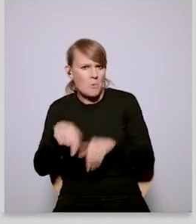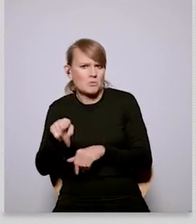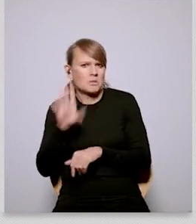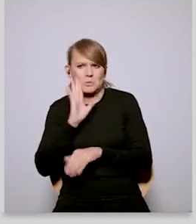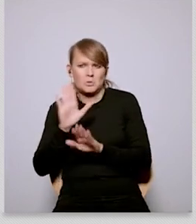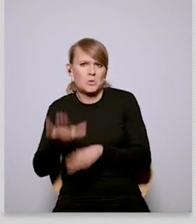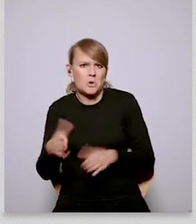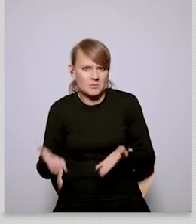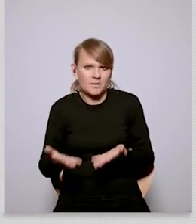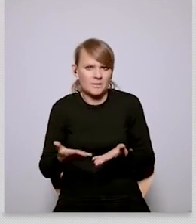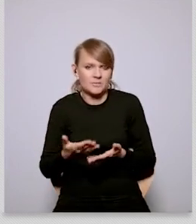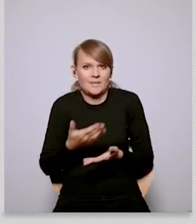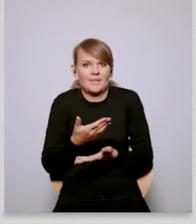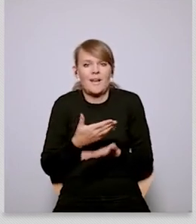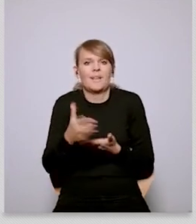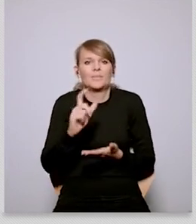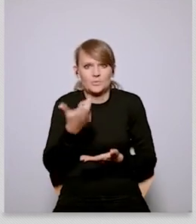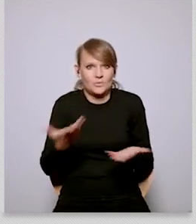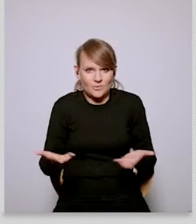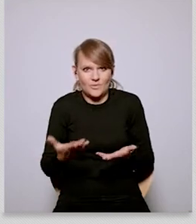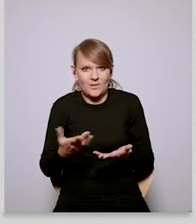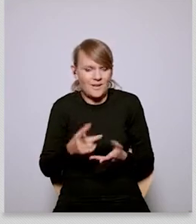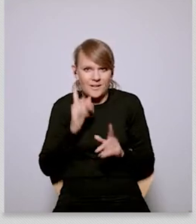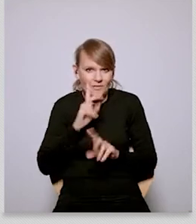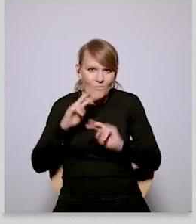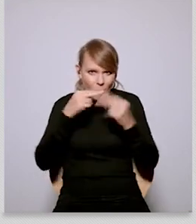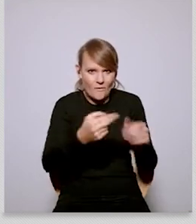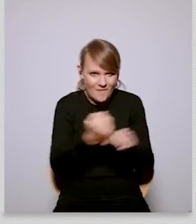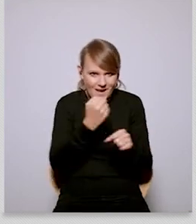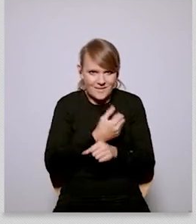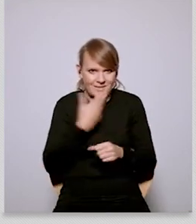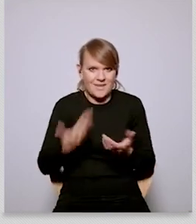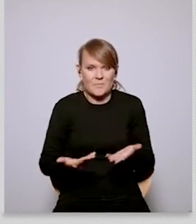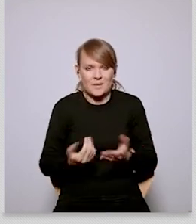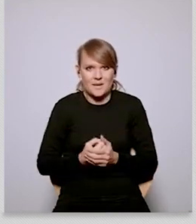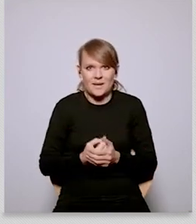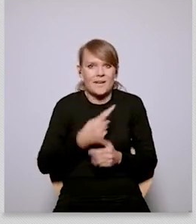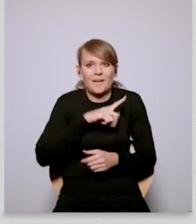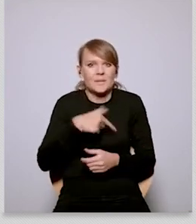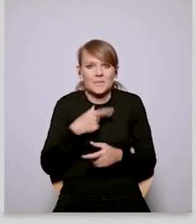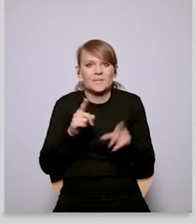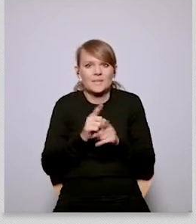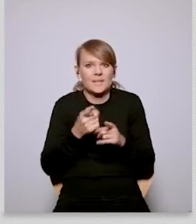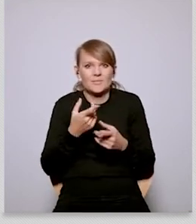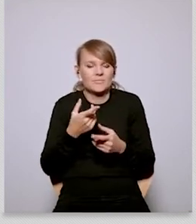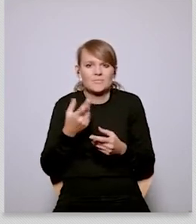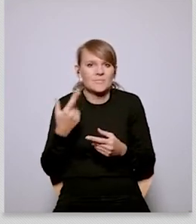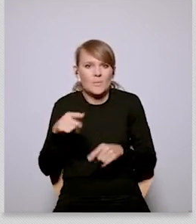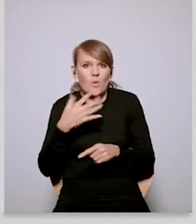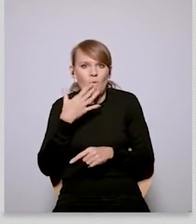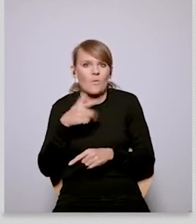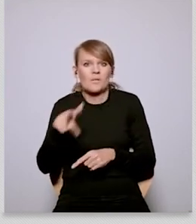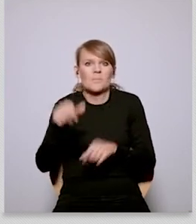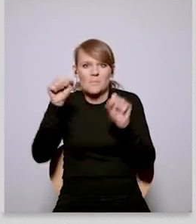a crossroads and could take this path or that path this is not the case there is no going back to coal